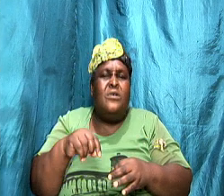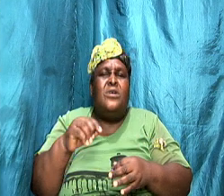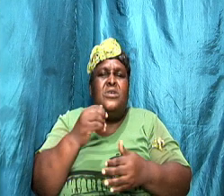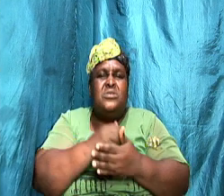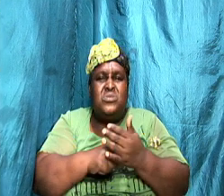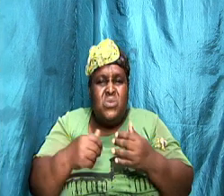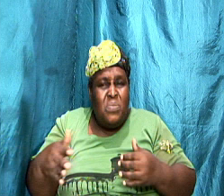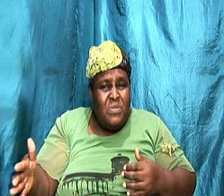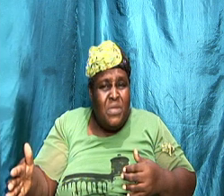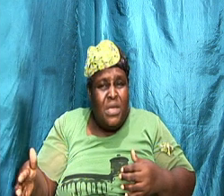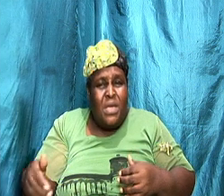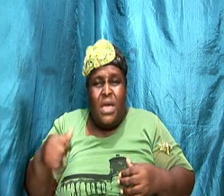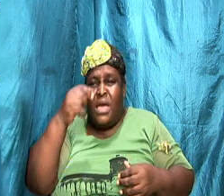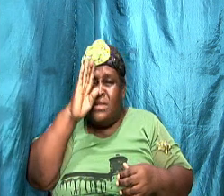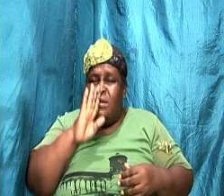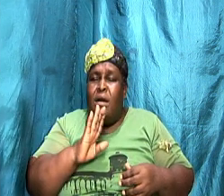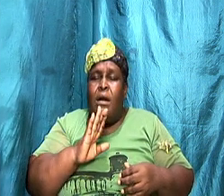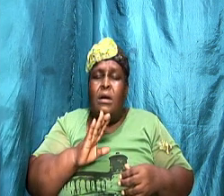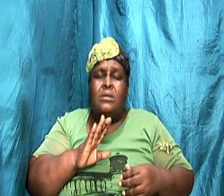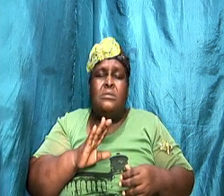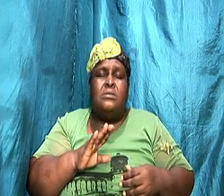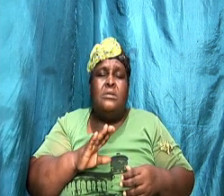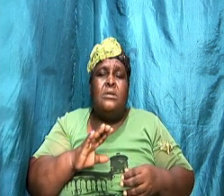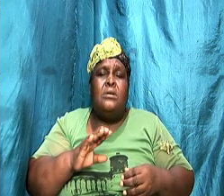and God give us intelligence